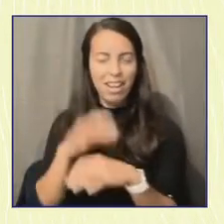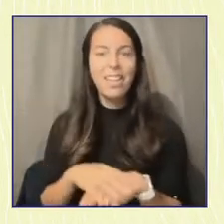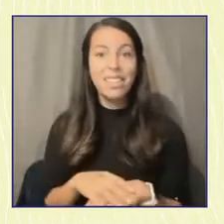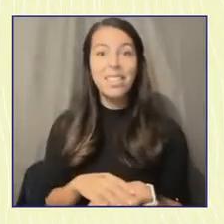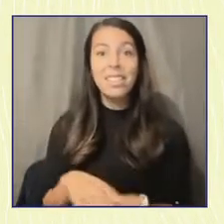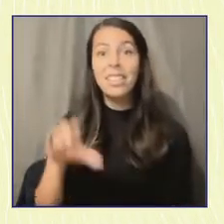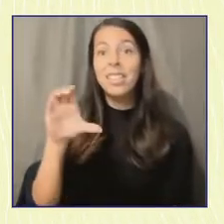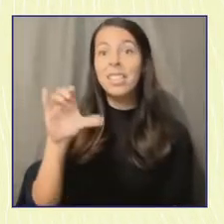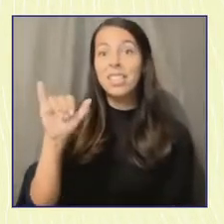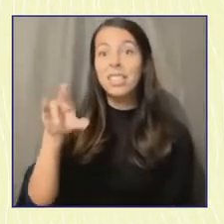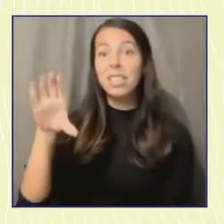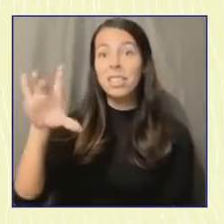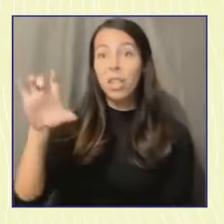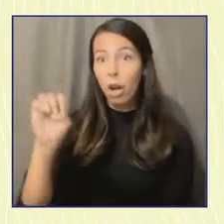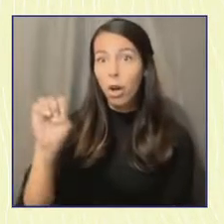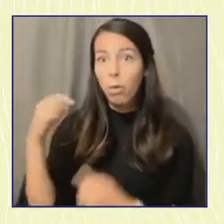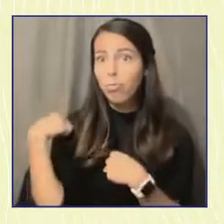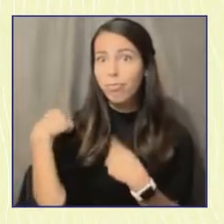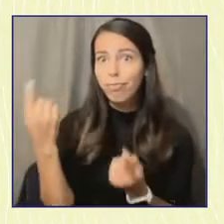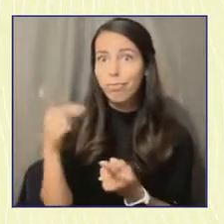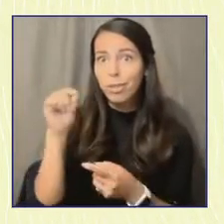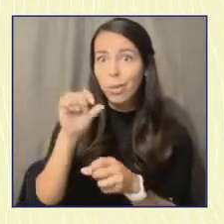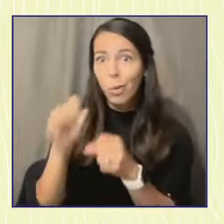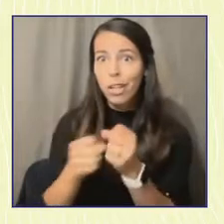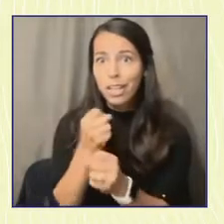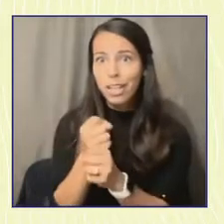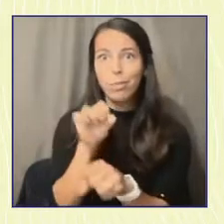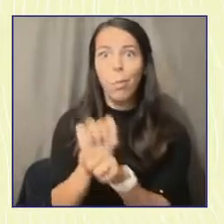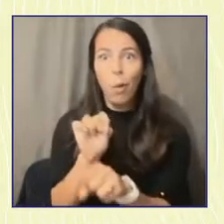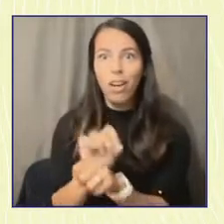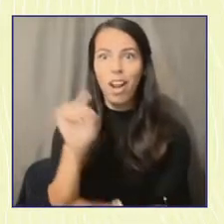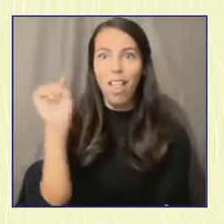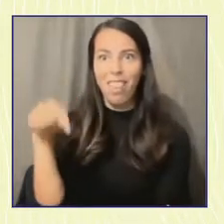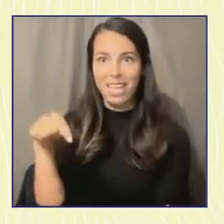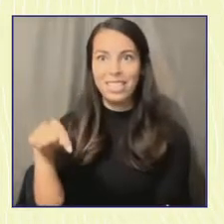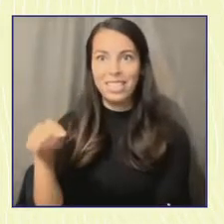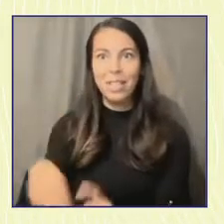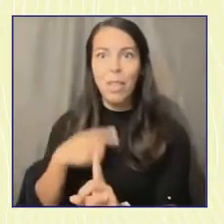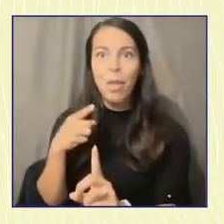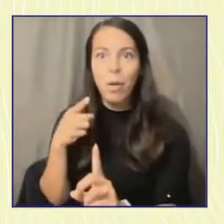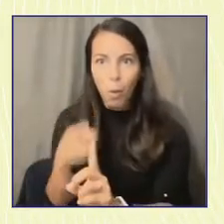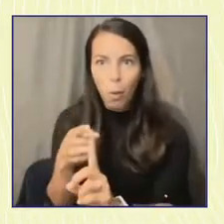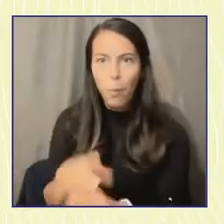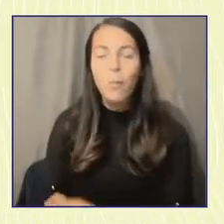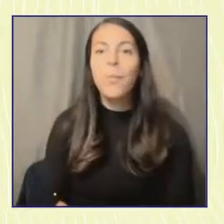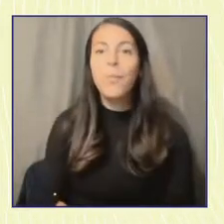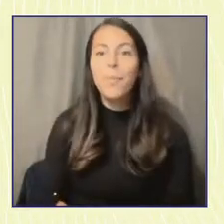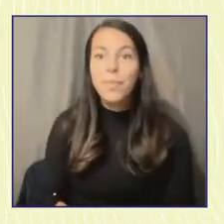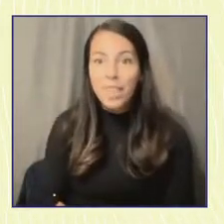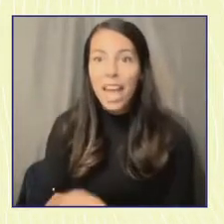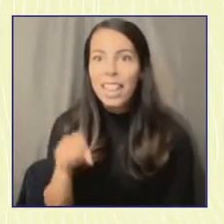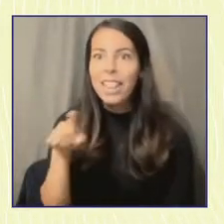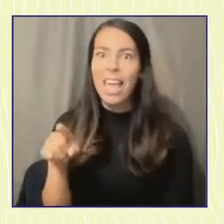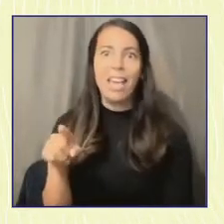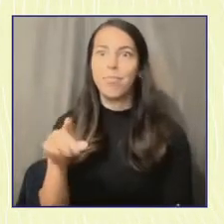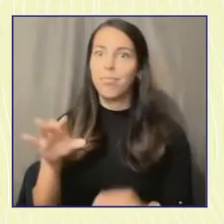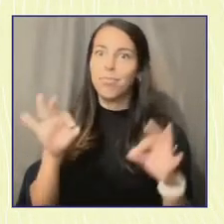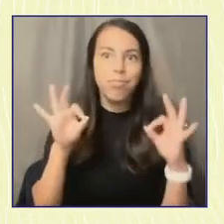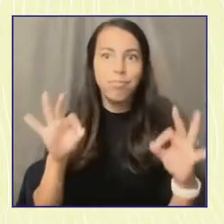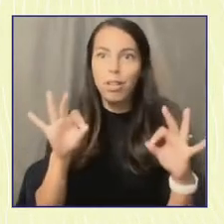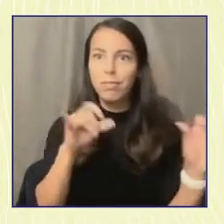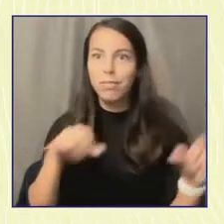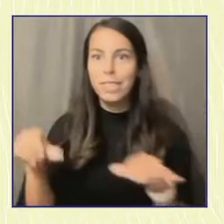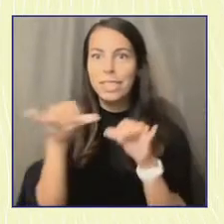for 20 years. And in all that time, they have been the gold standard for nonpartisan research on youth voting,